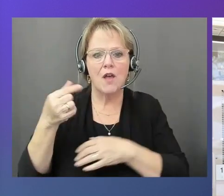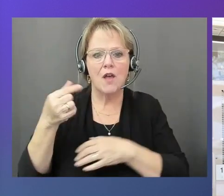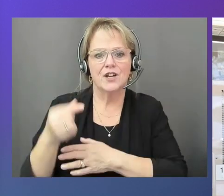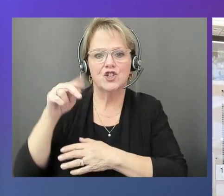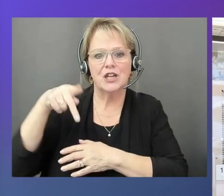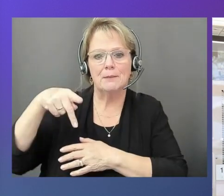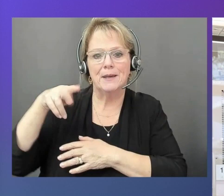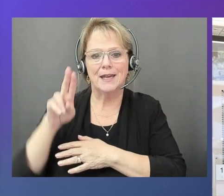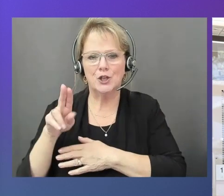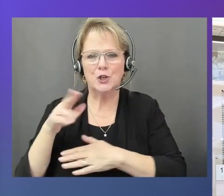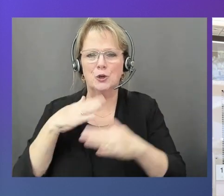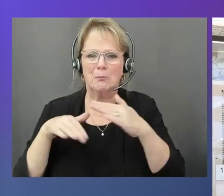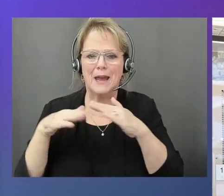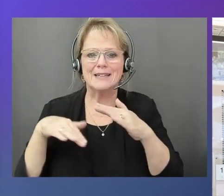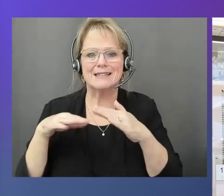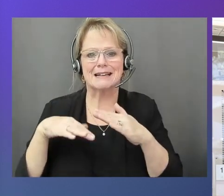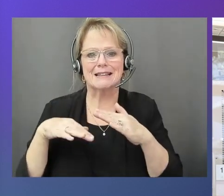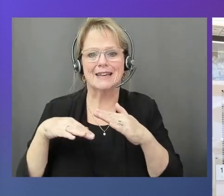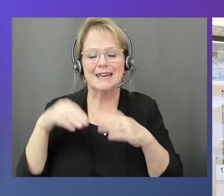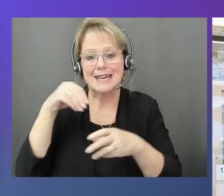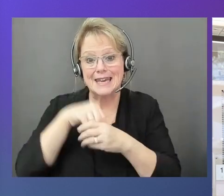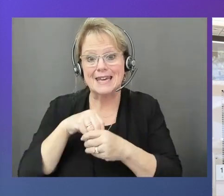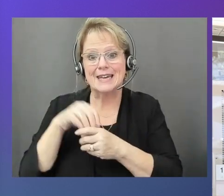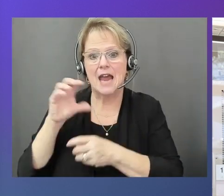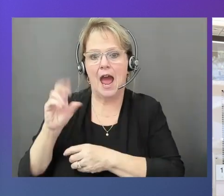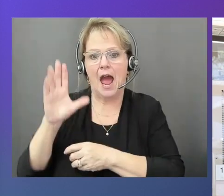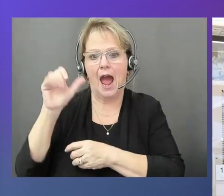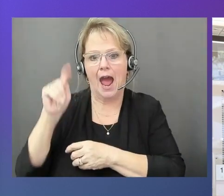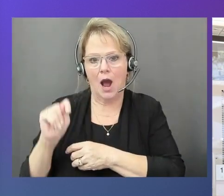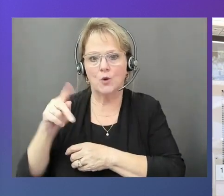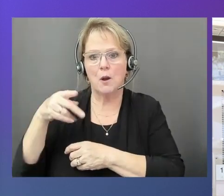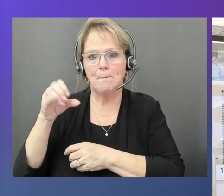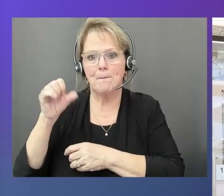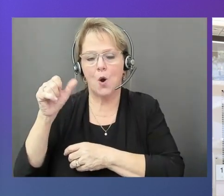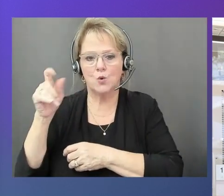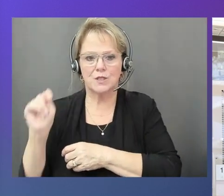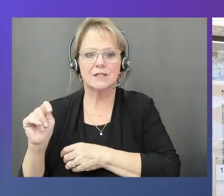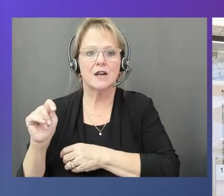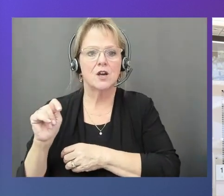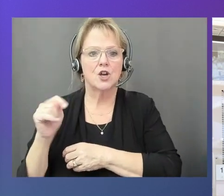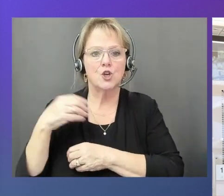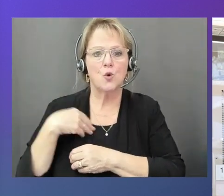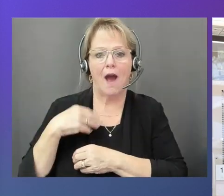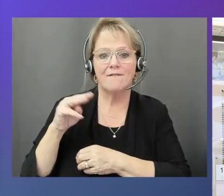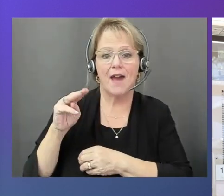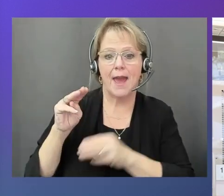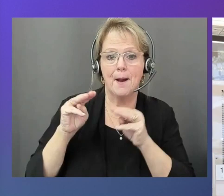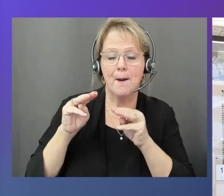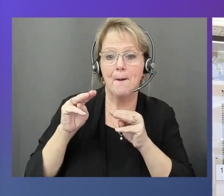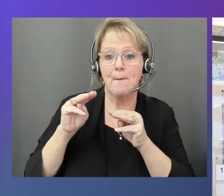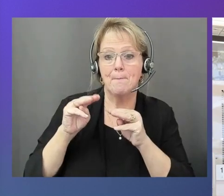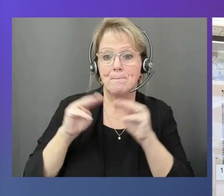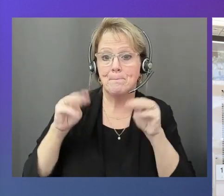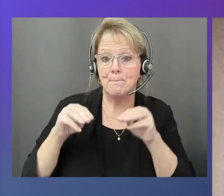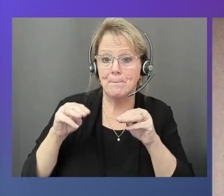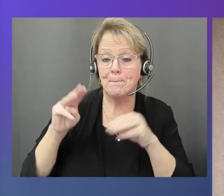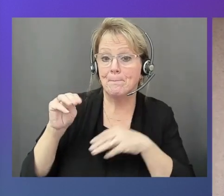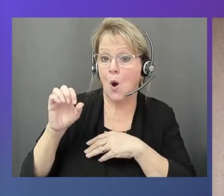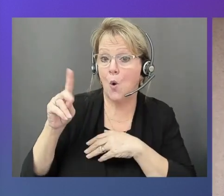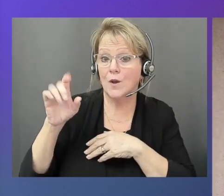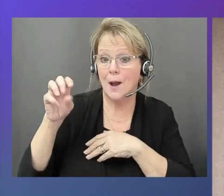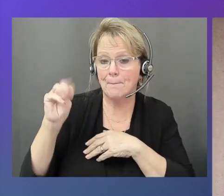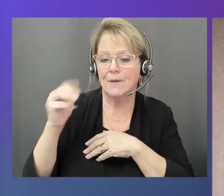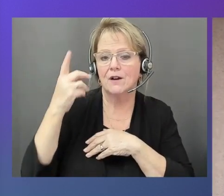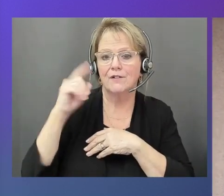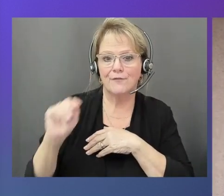So you have SageMaker where you have trained a model for detecting, let's say, pedestrians or vehicles. And you can actually run it locally